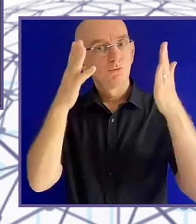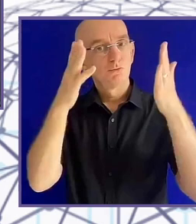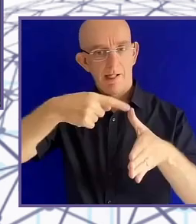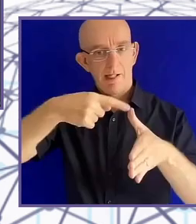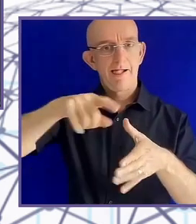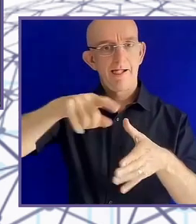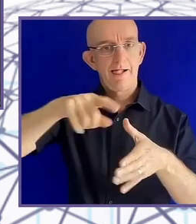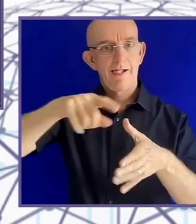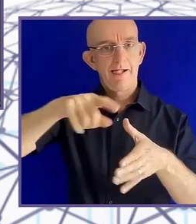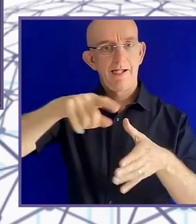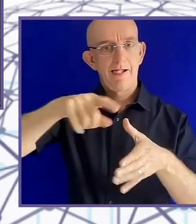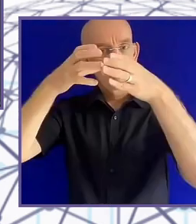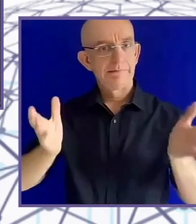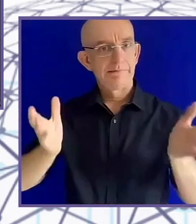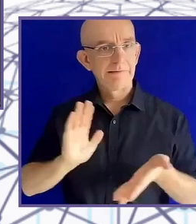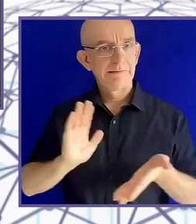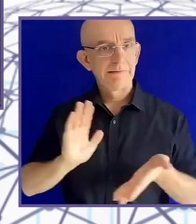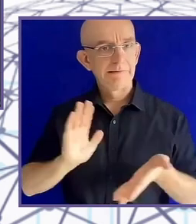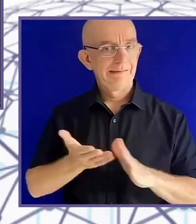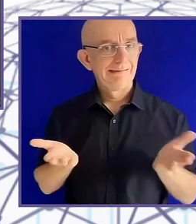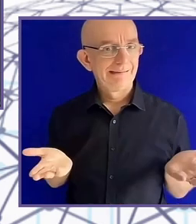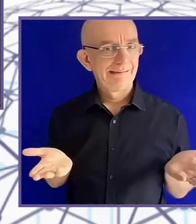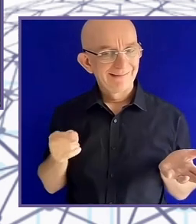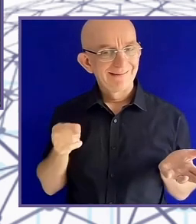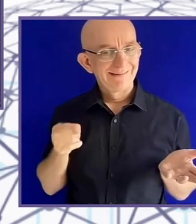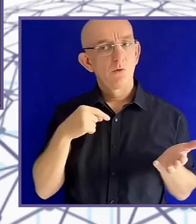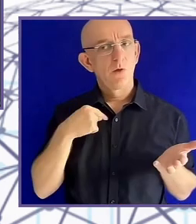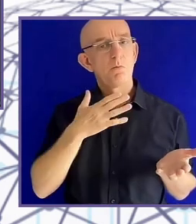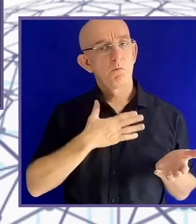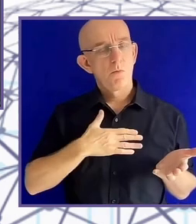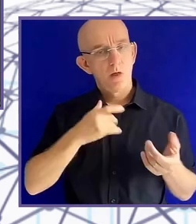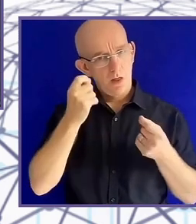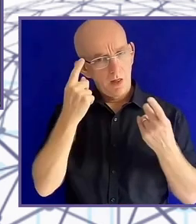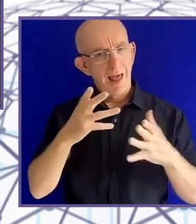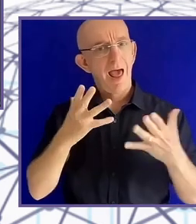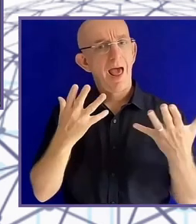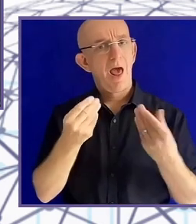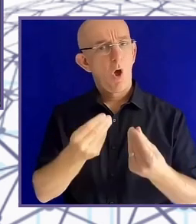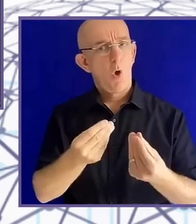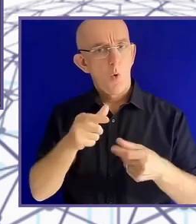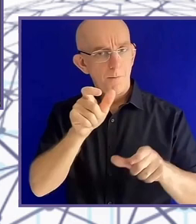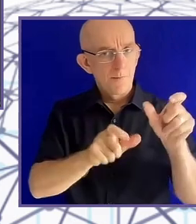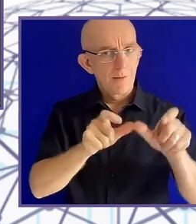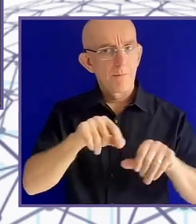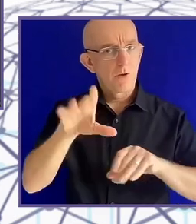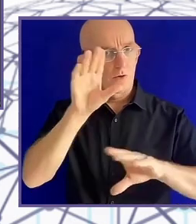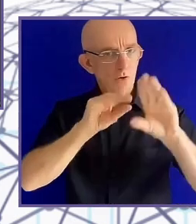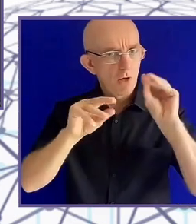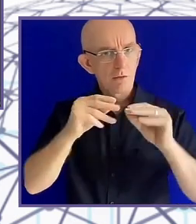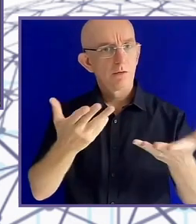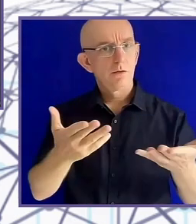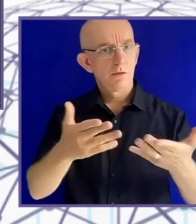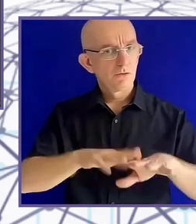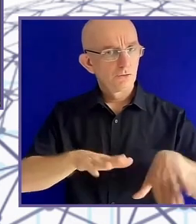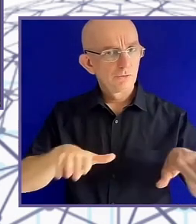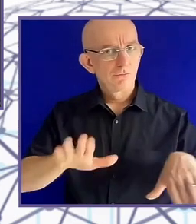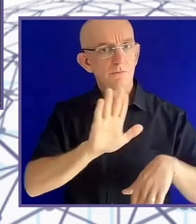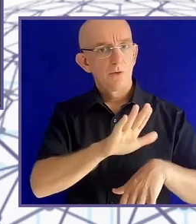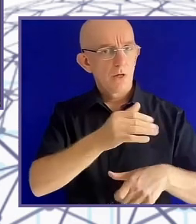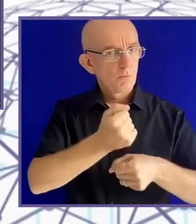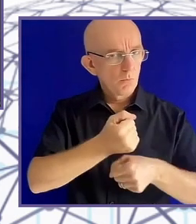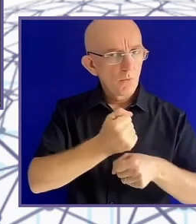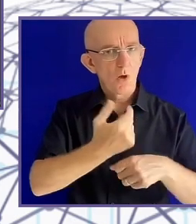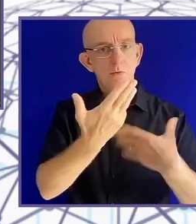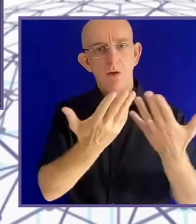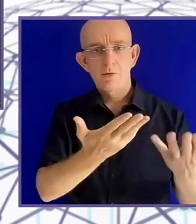stretched are the teachers, which are generally very stretched. And there are new devices, tactile interfaces, that can do this. One